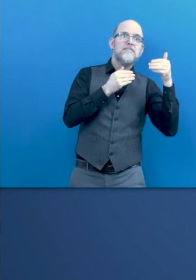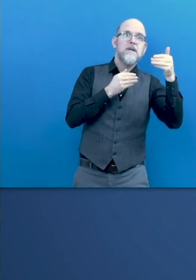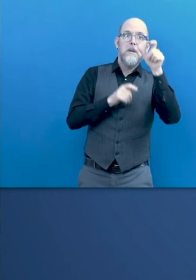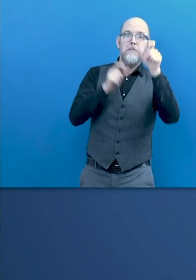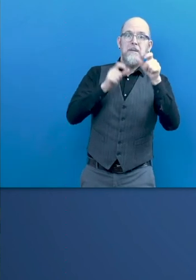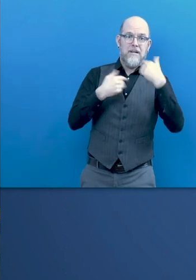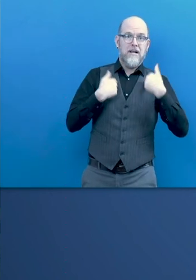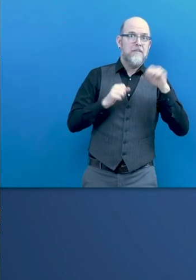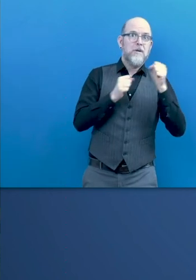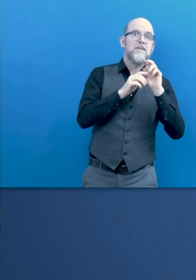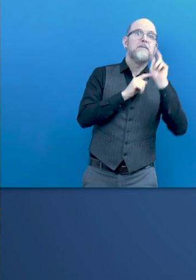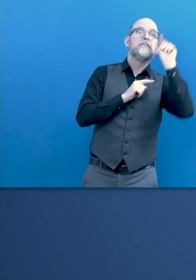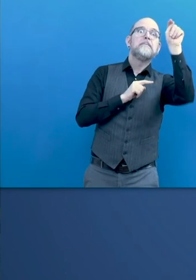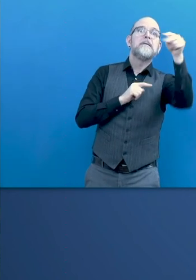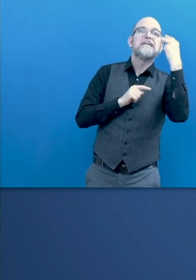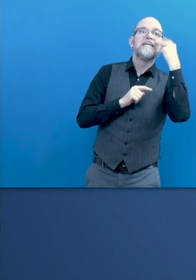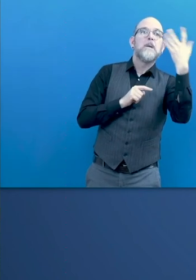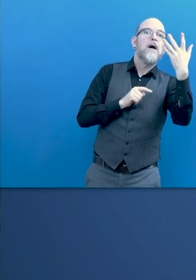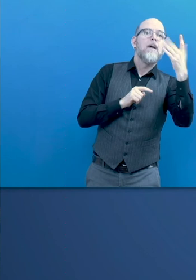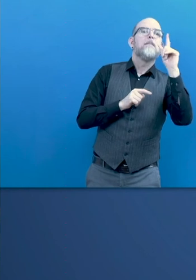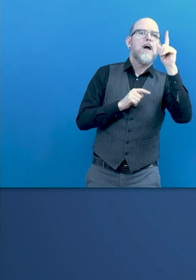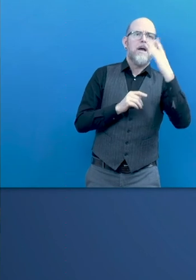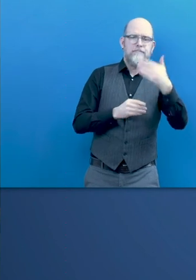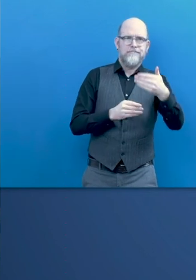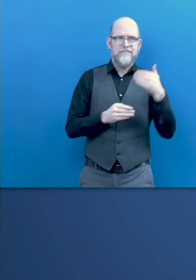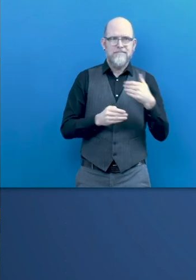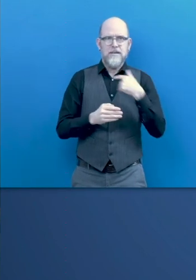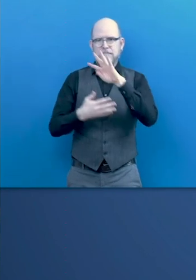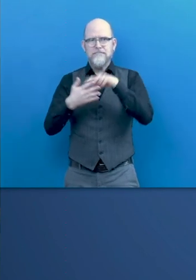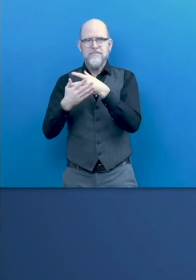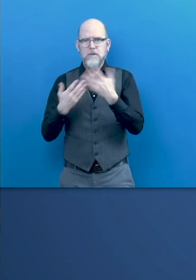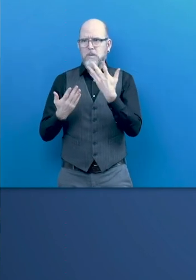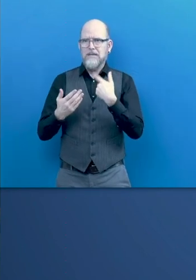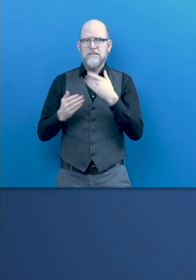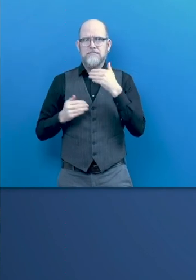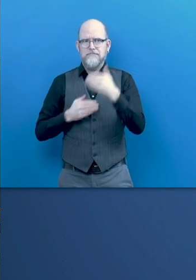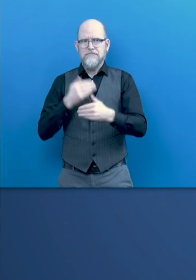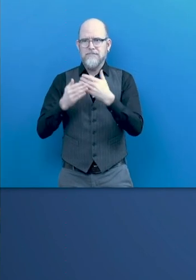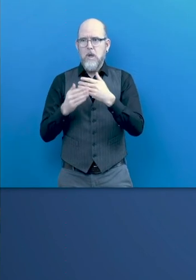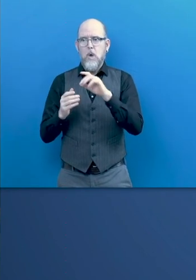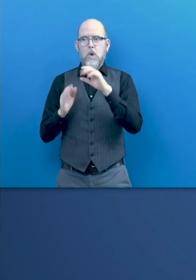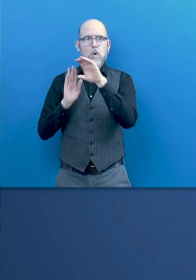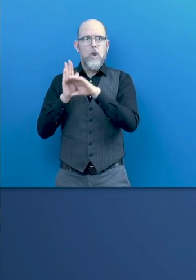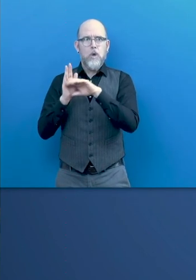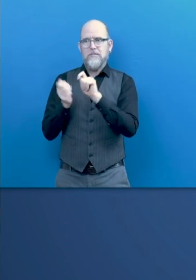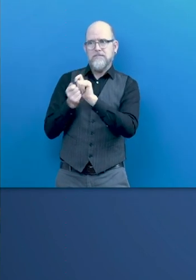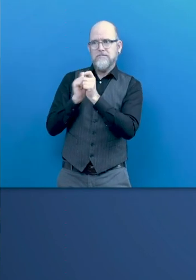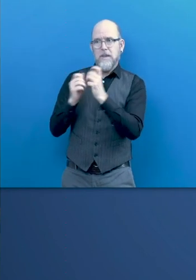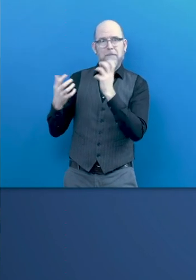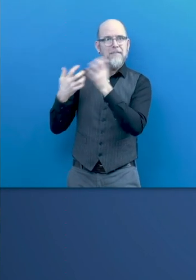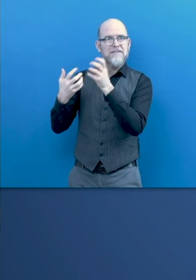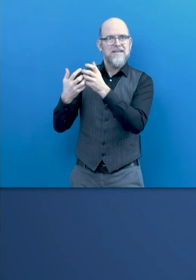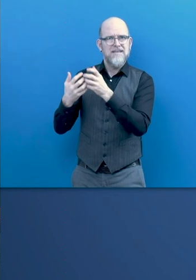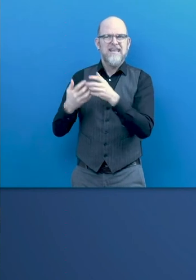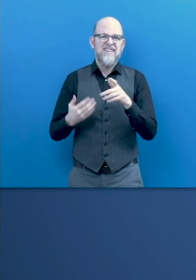we adapt our curricula to ensure that even vulnerable learners like disabled learners are included in the delivery